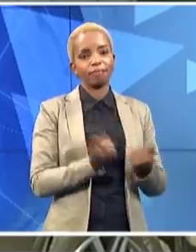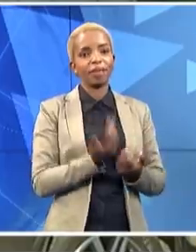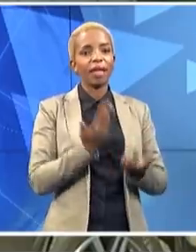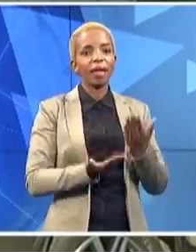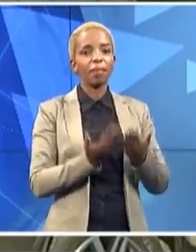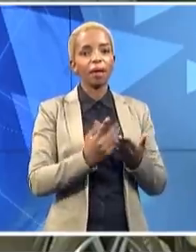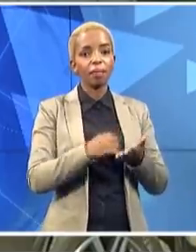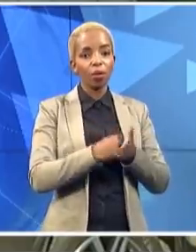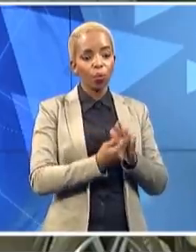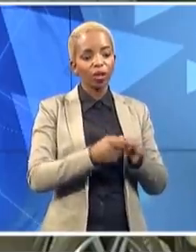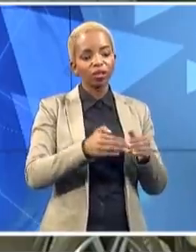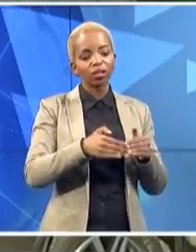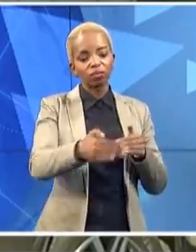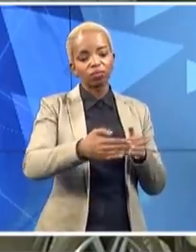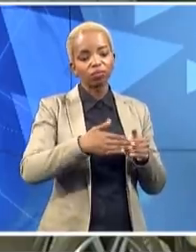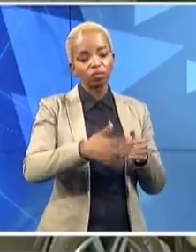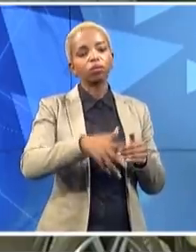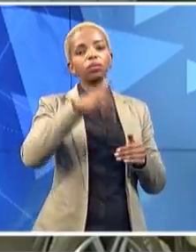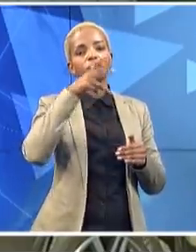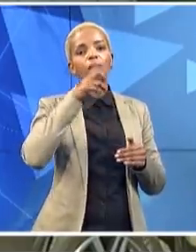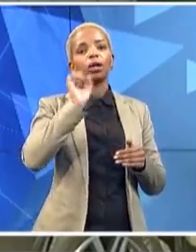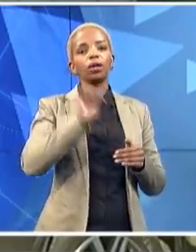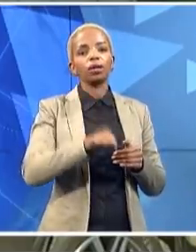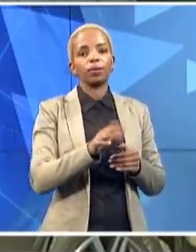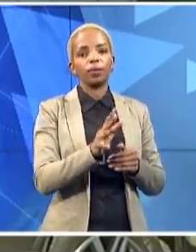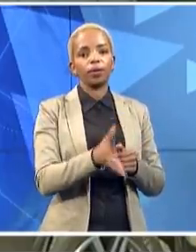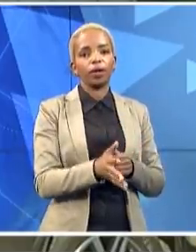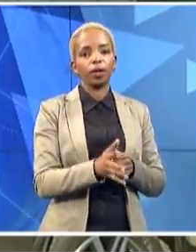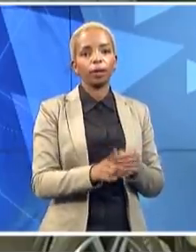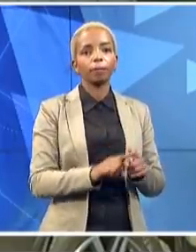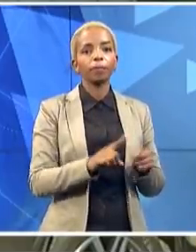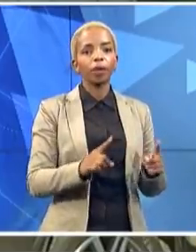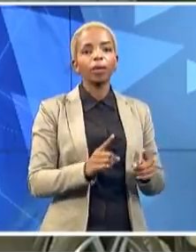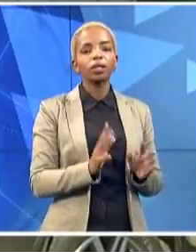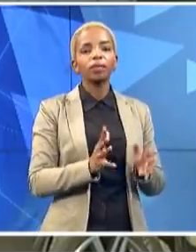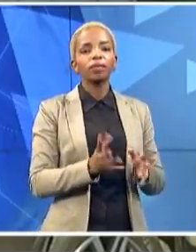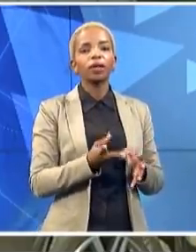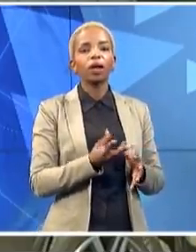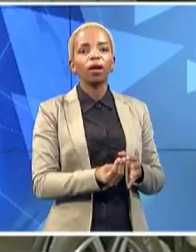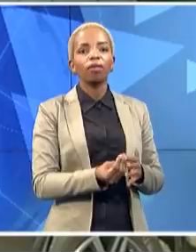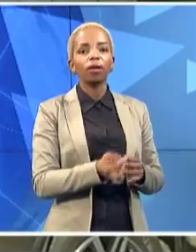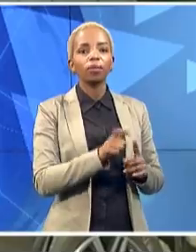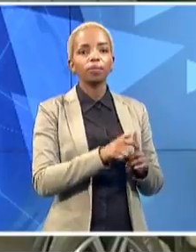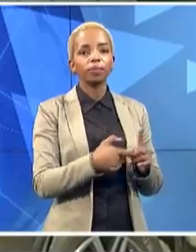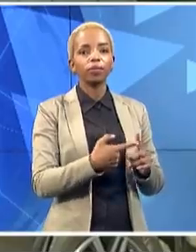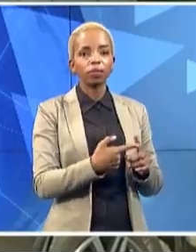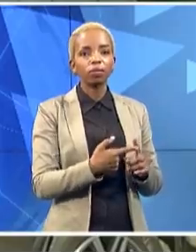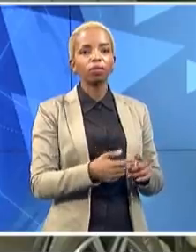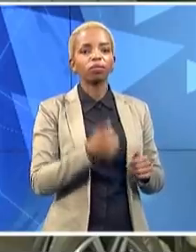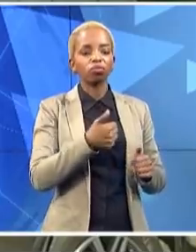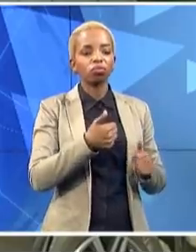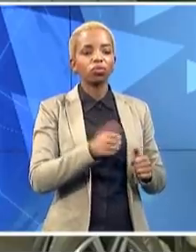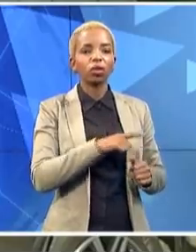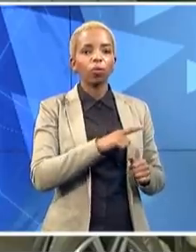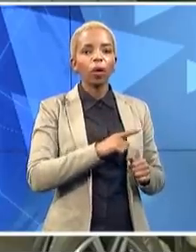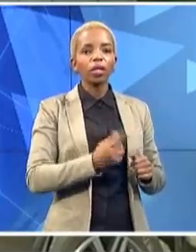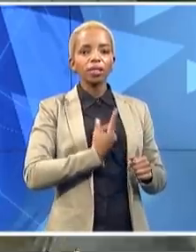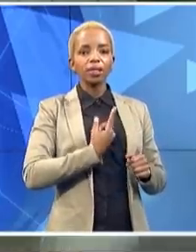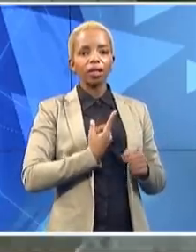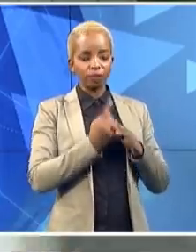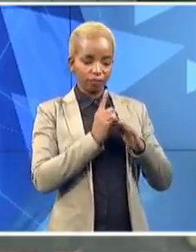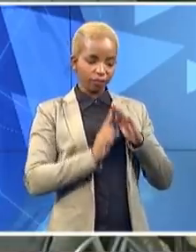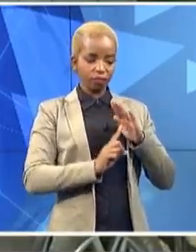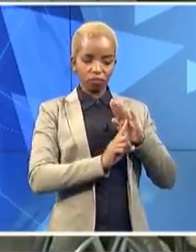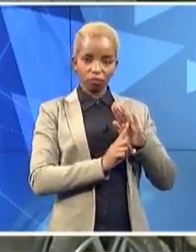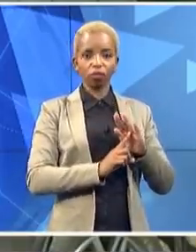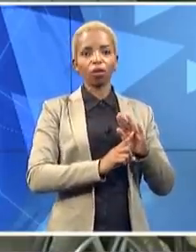tested positive at Madhuleni and she was very good in terms of presenting herself to the hospital and complying with everything. We managed to trace